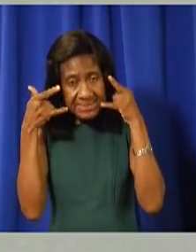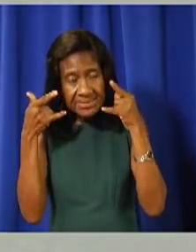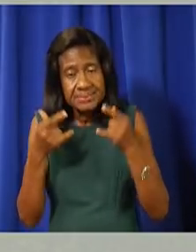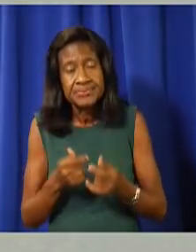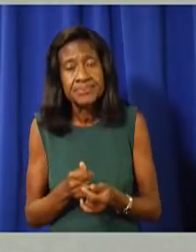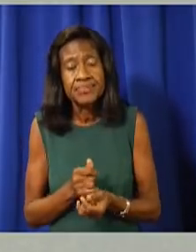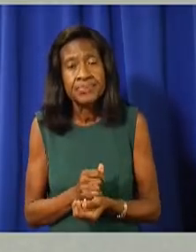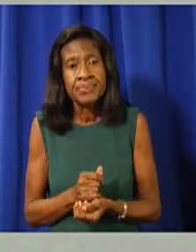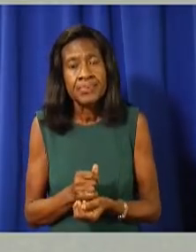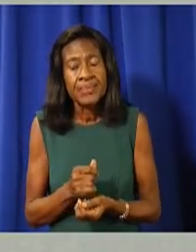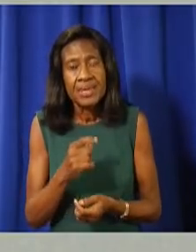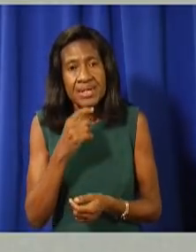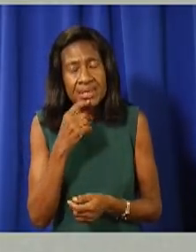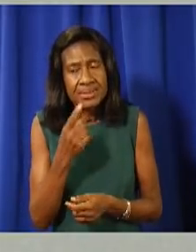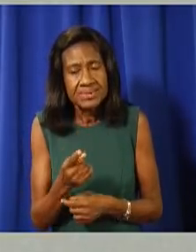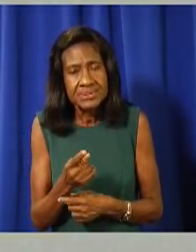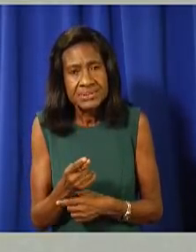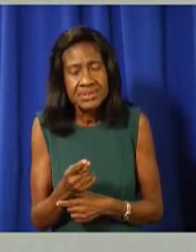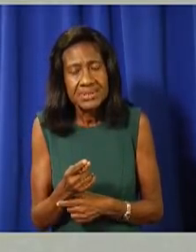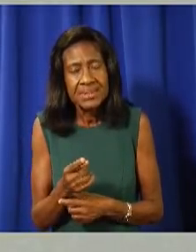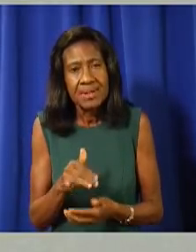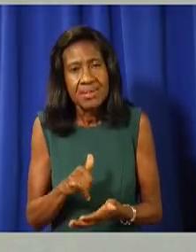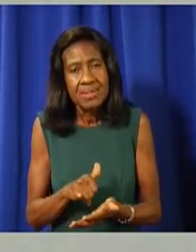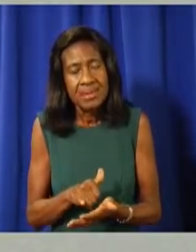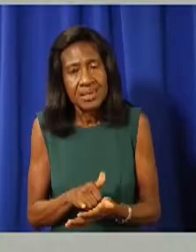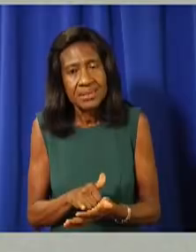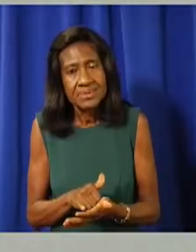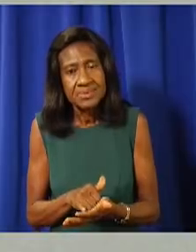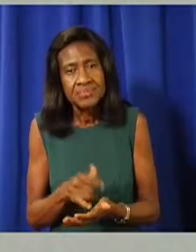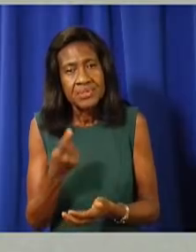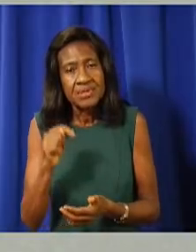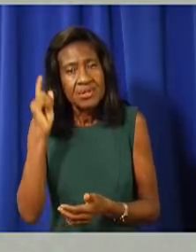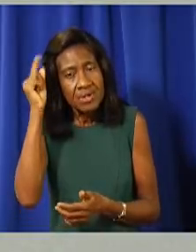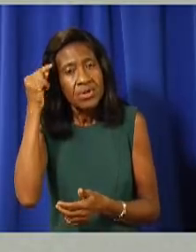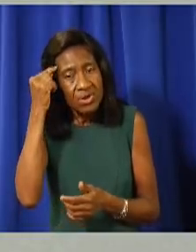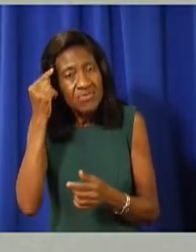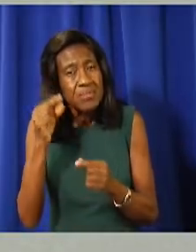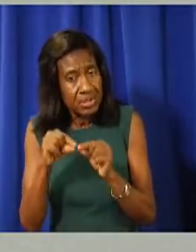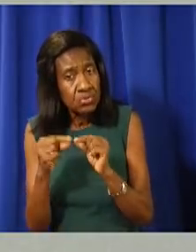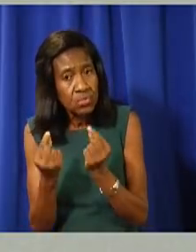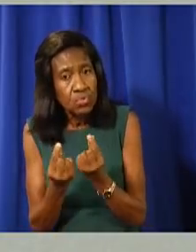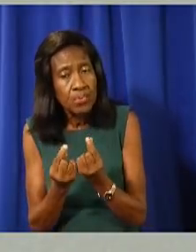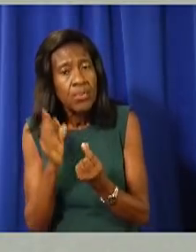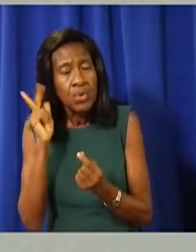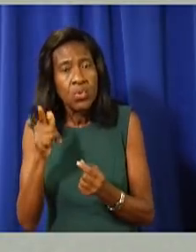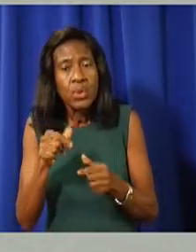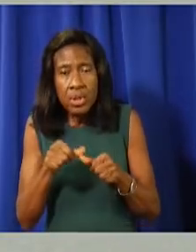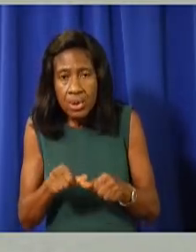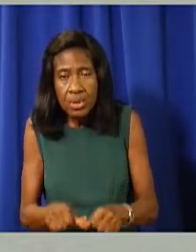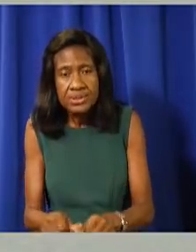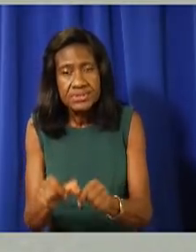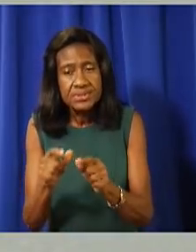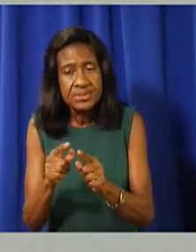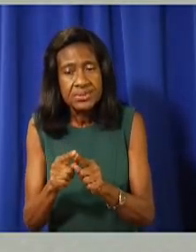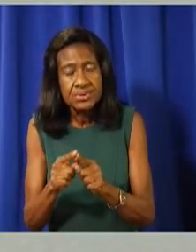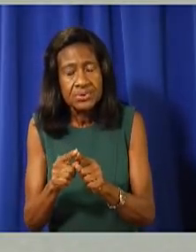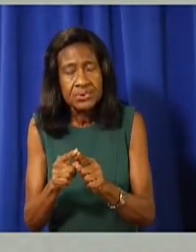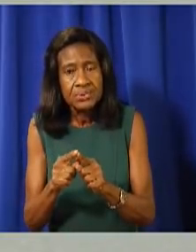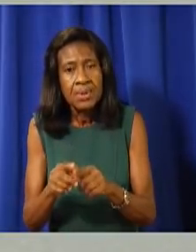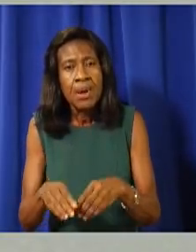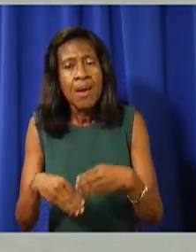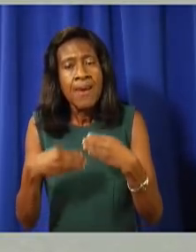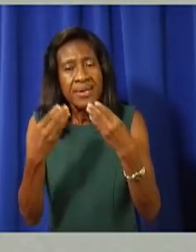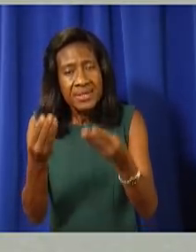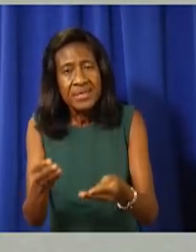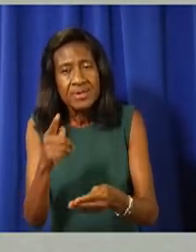I assure you that the government will continue to provide you with the best information we have